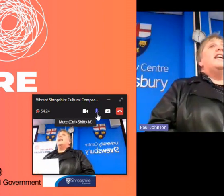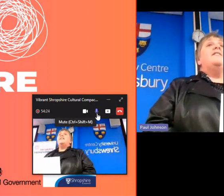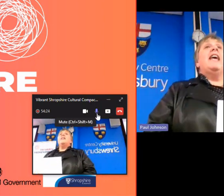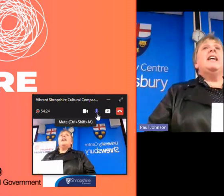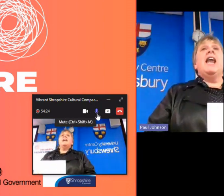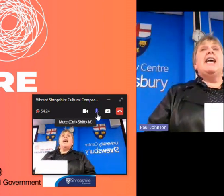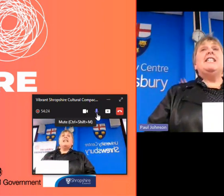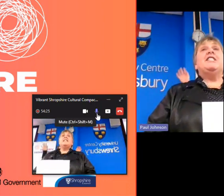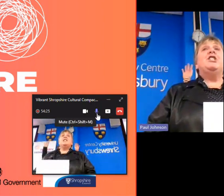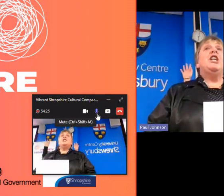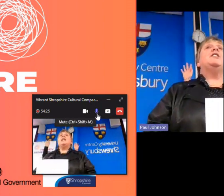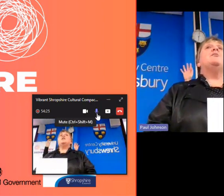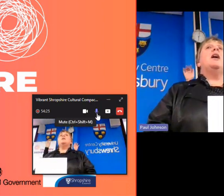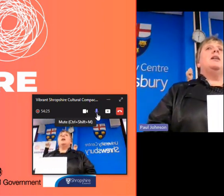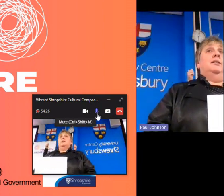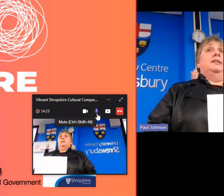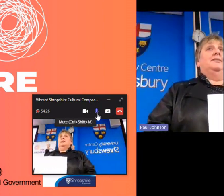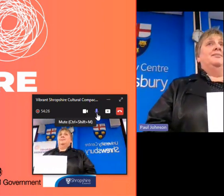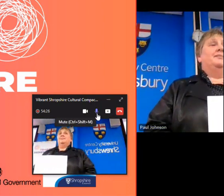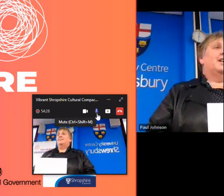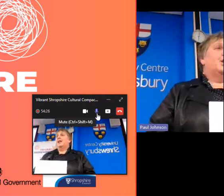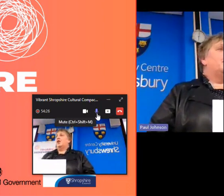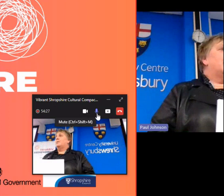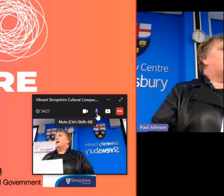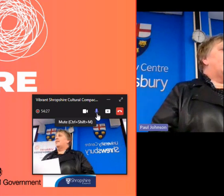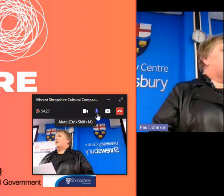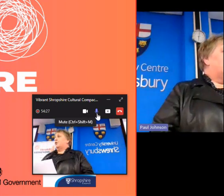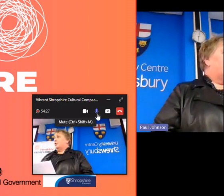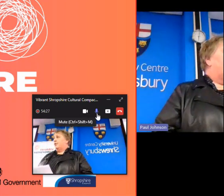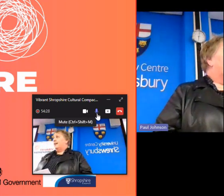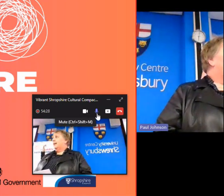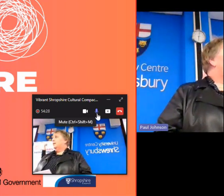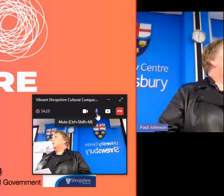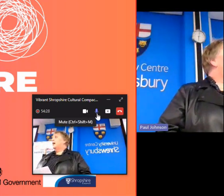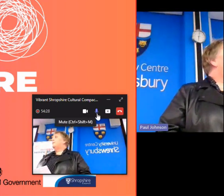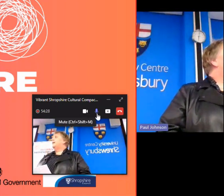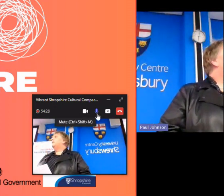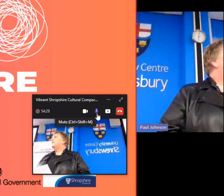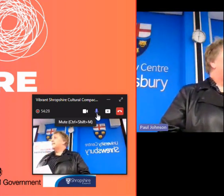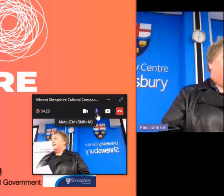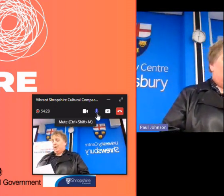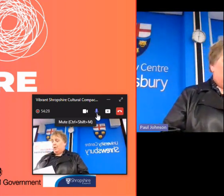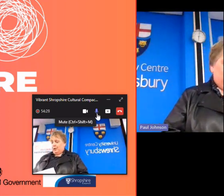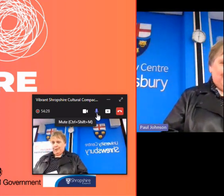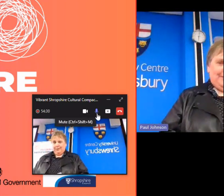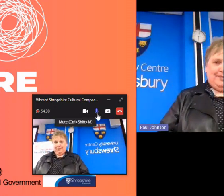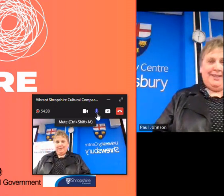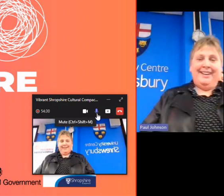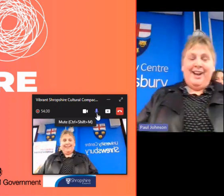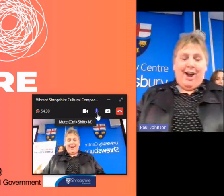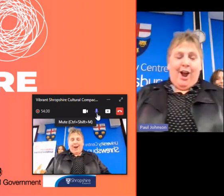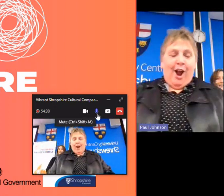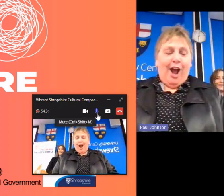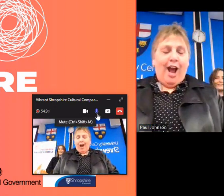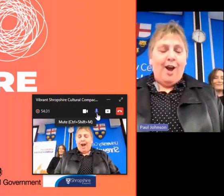good evening ladies and gentlemen i knew my theatrical training would come in for some use